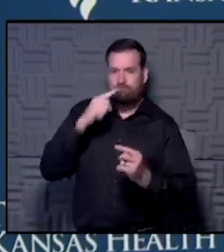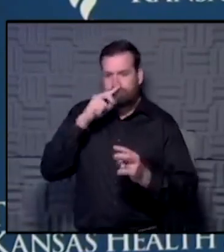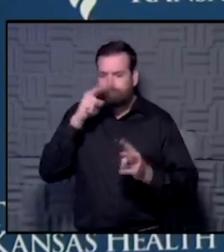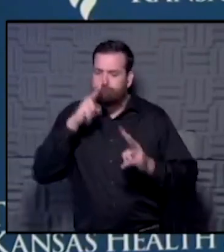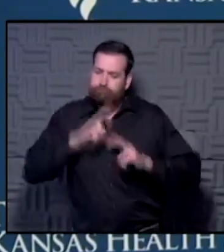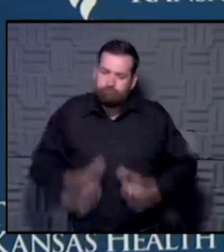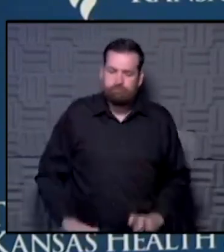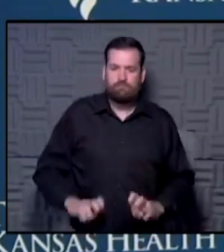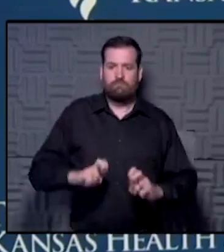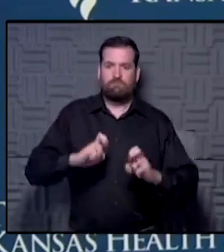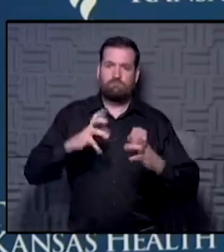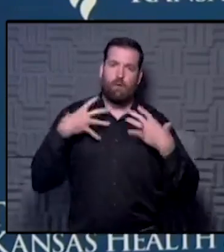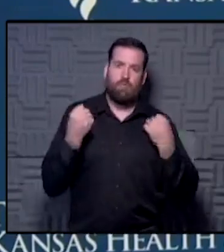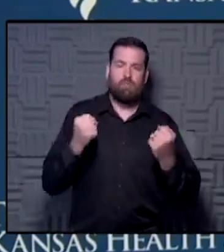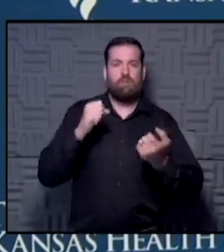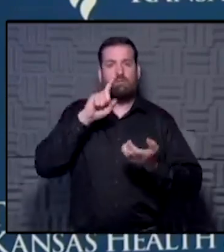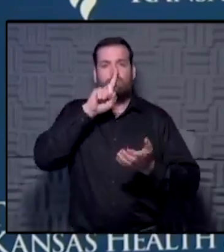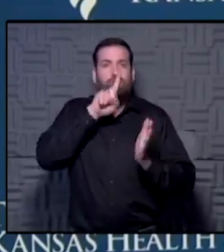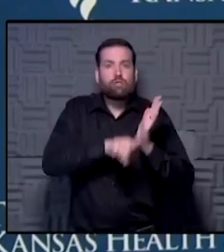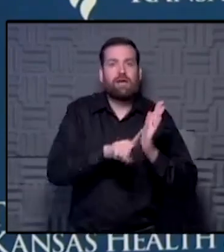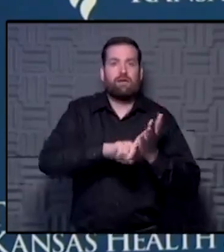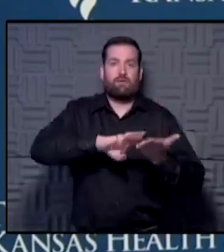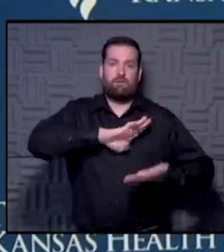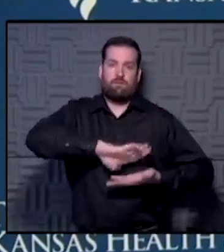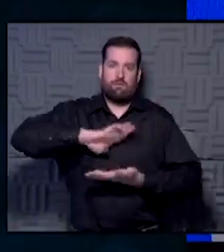health and getting their screening mammography done.